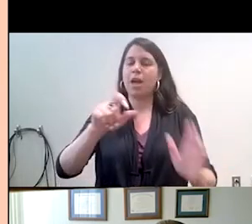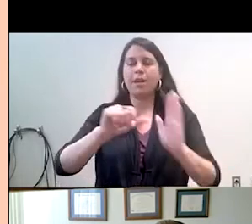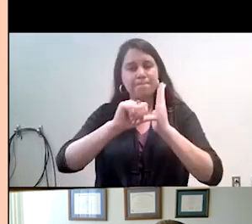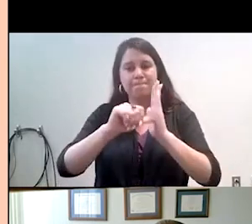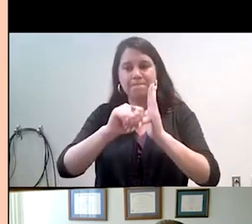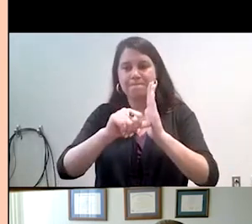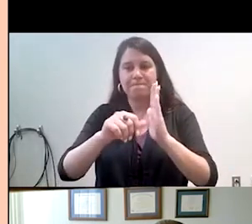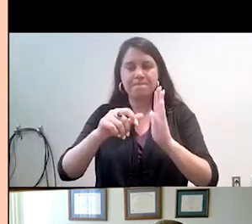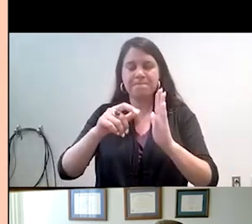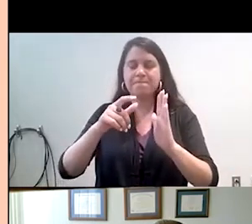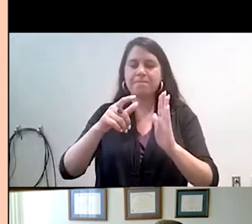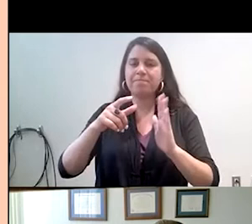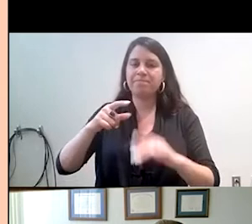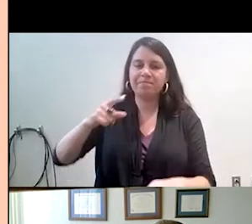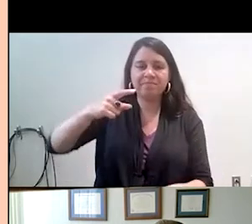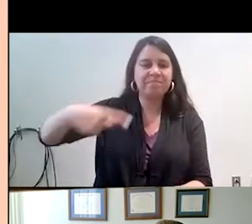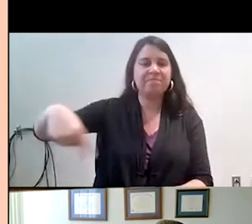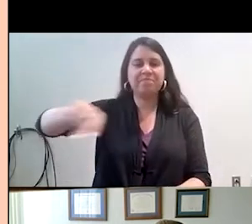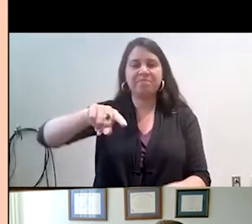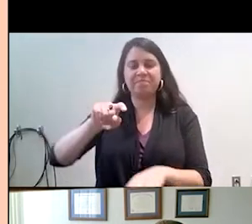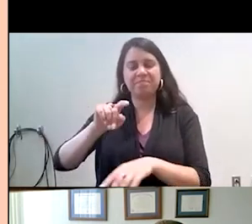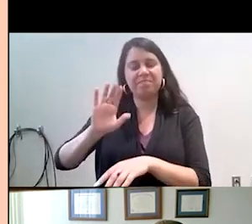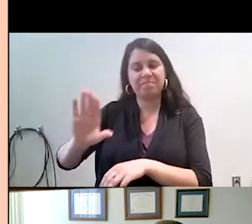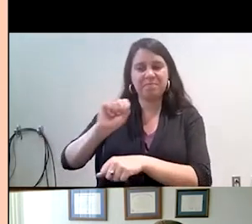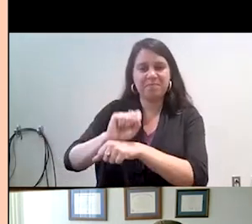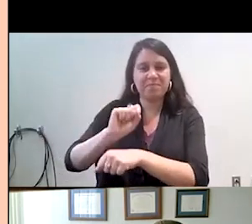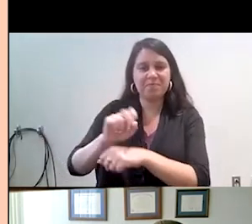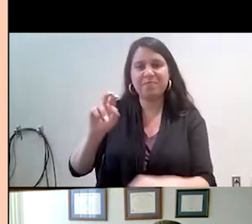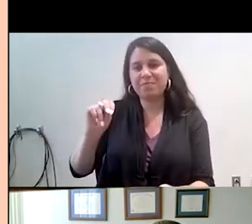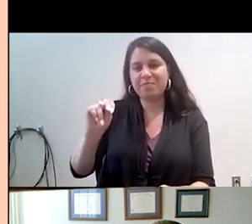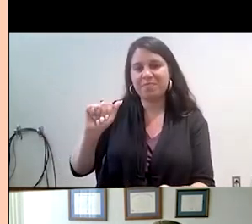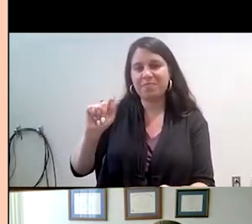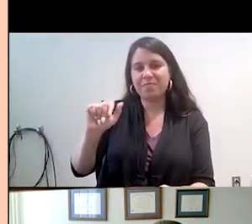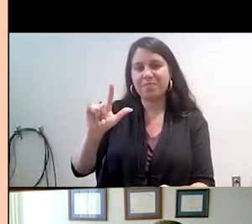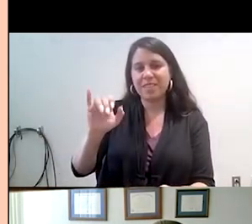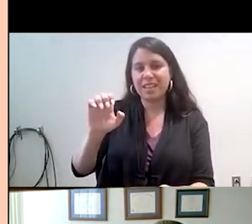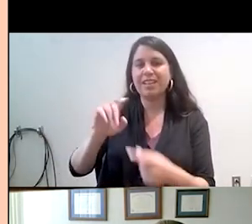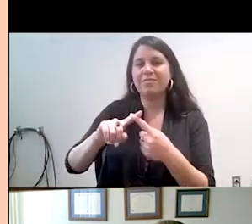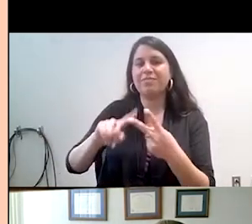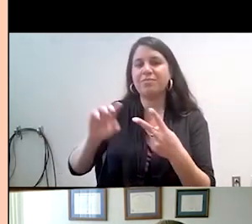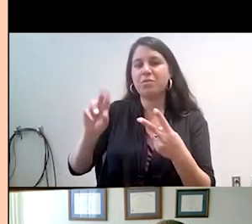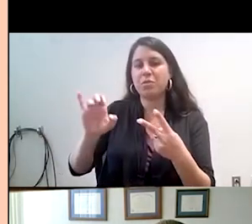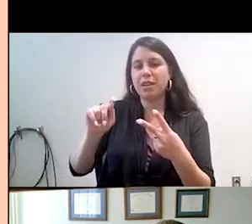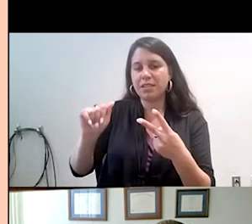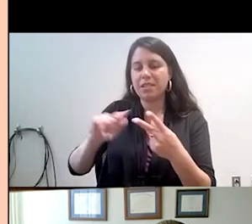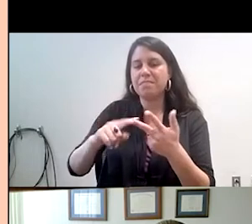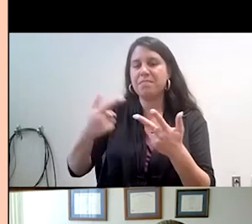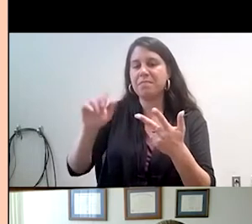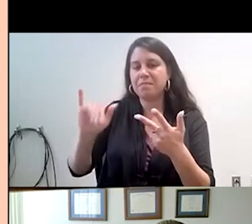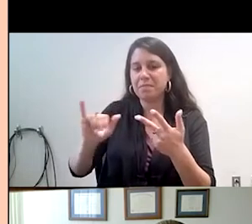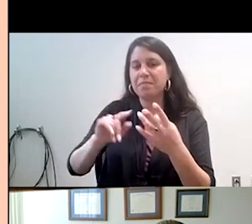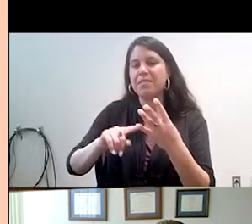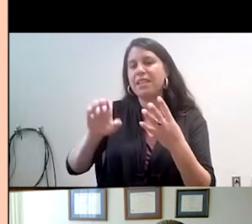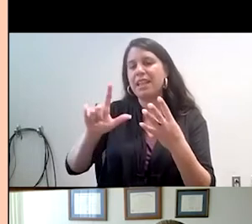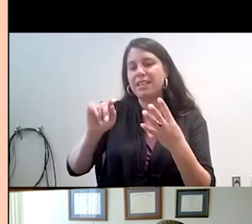even get started, I do want to highlight the work of Natalie Ferris, Prieta Fontan, I'm Gabby Cabezas, Elizabeth Soriano, and